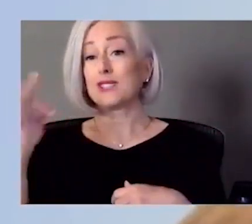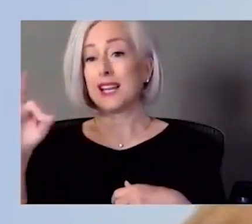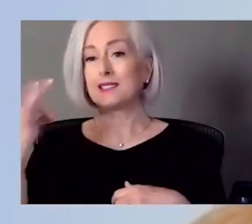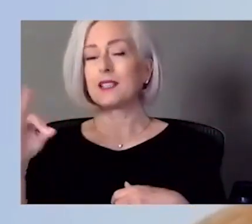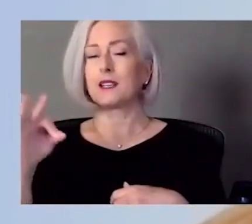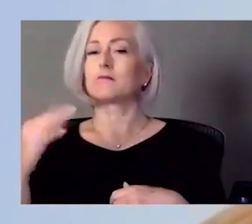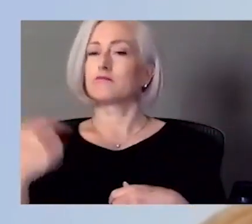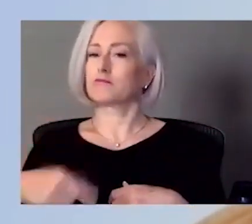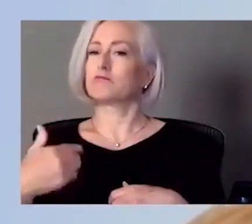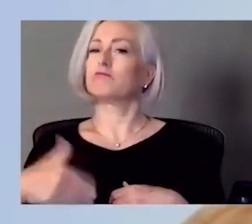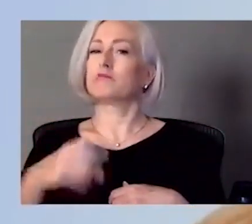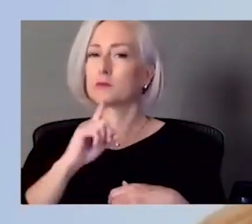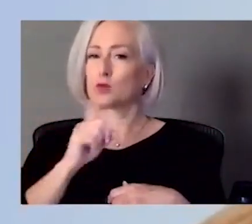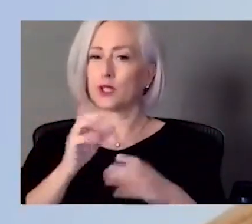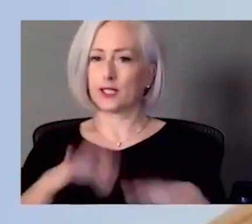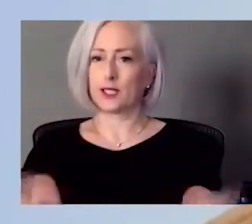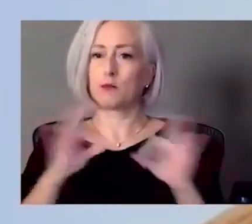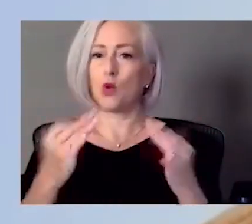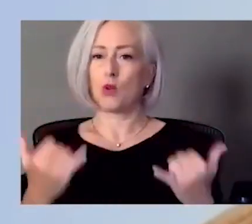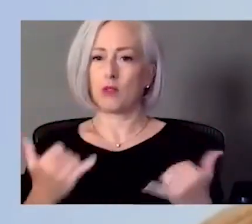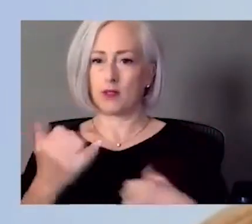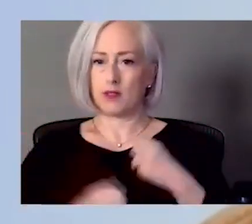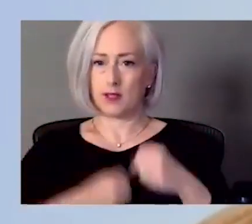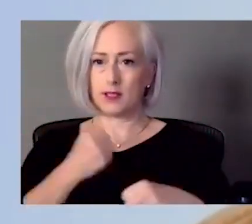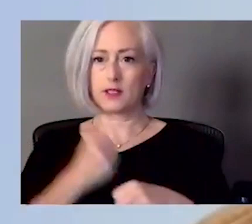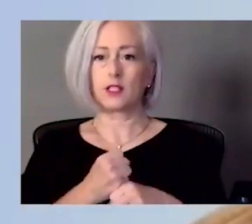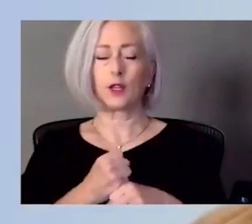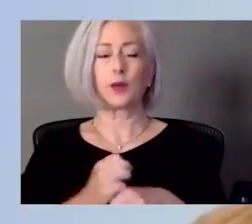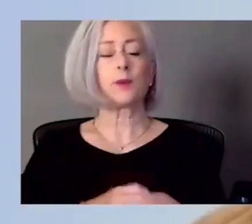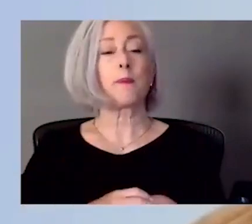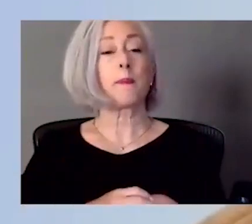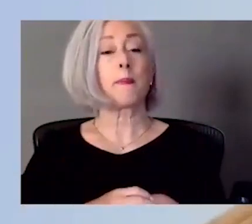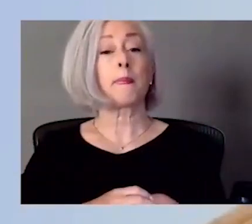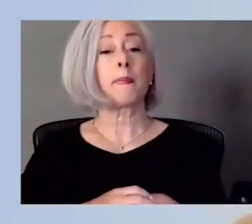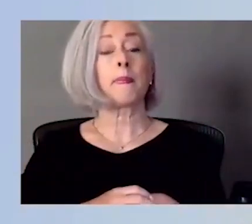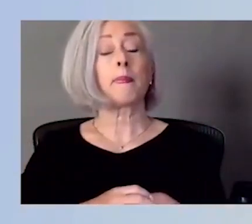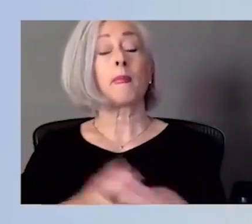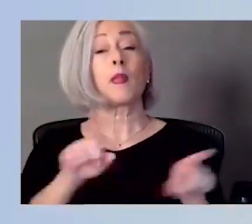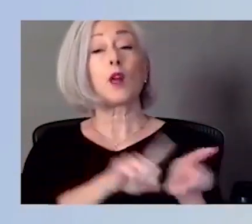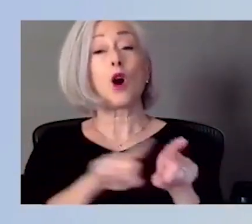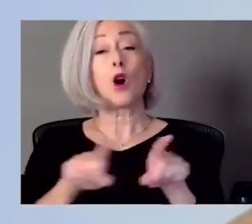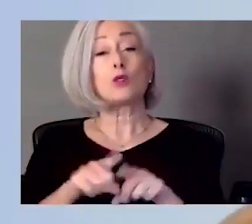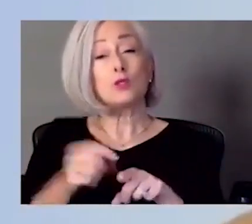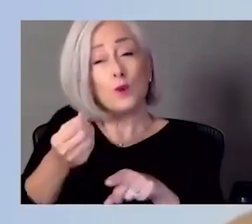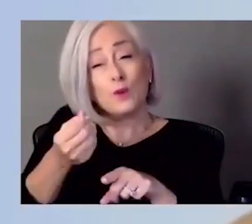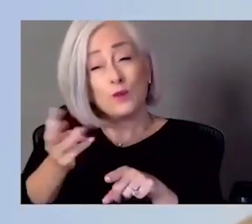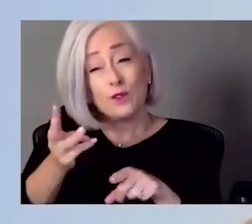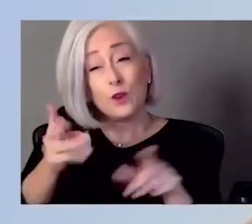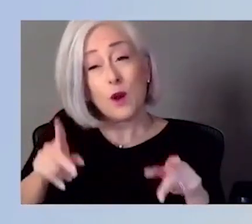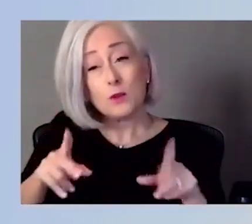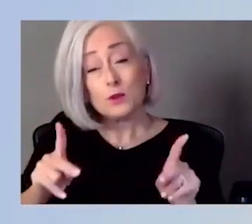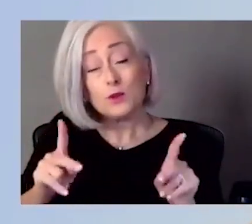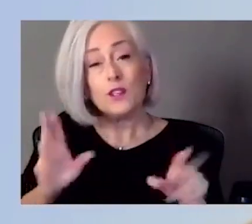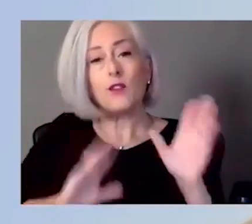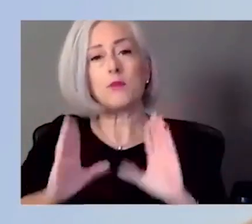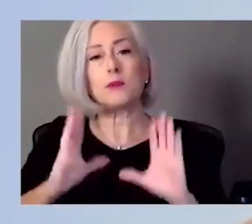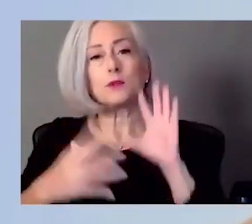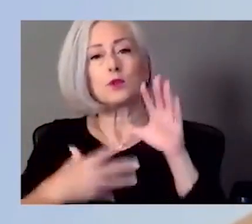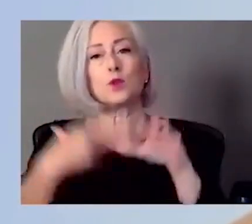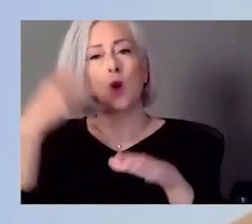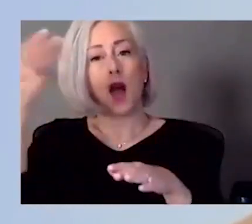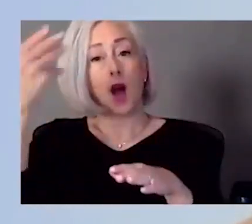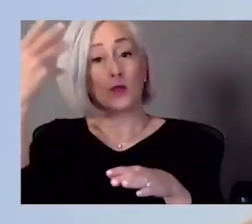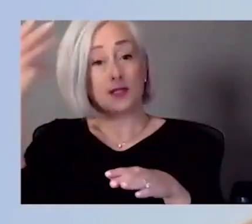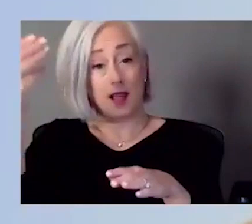Second piece then is this is going to be one of the few opportunities that folks have to get outside. And so